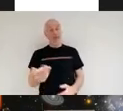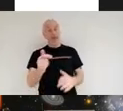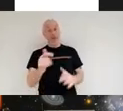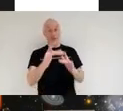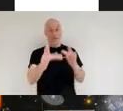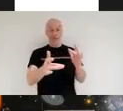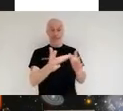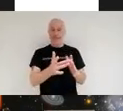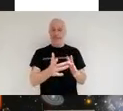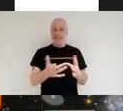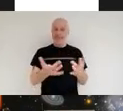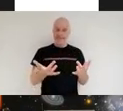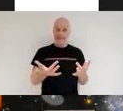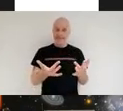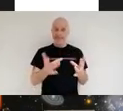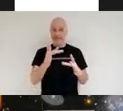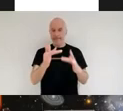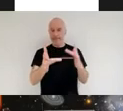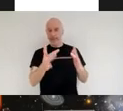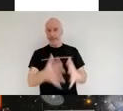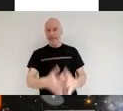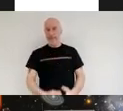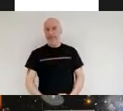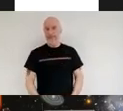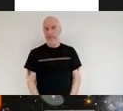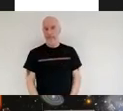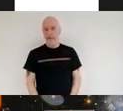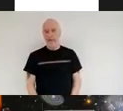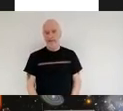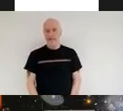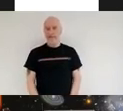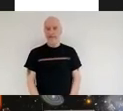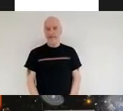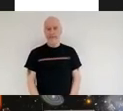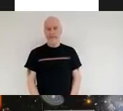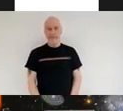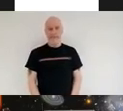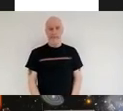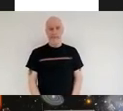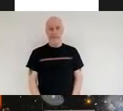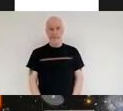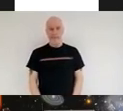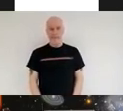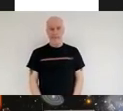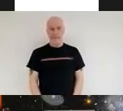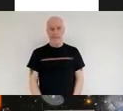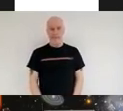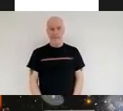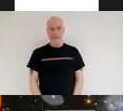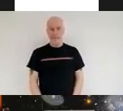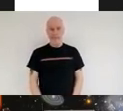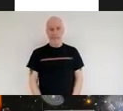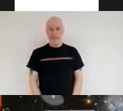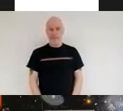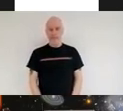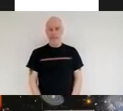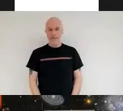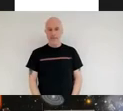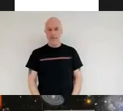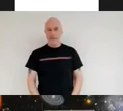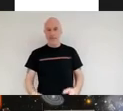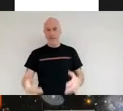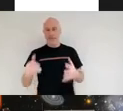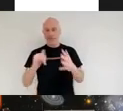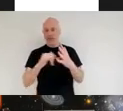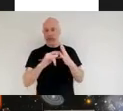the um uh stfc science and technology facilities council as part of ukri has